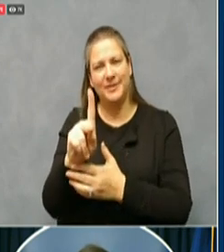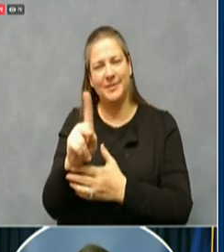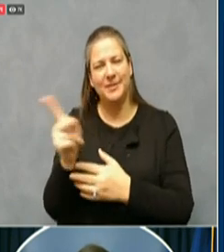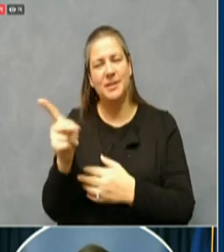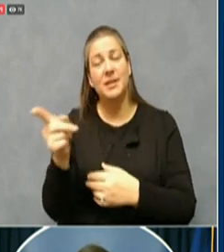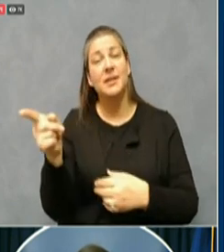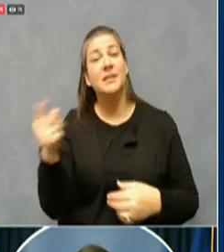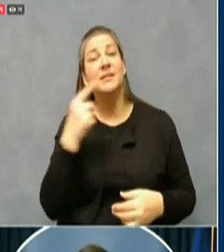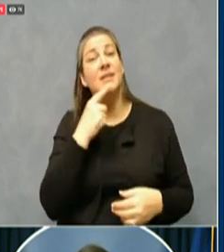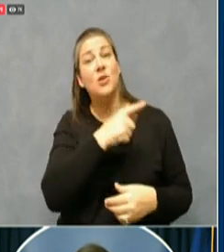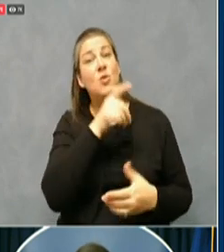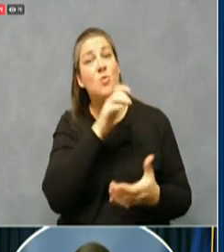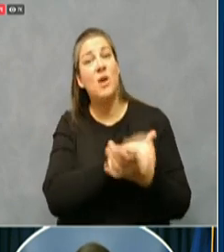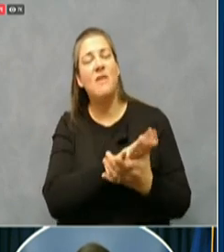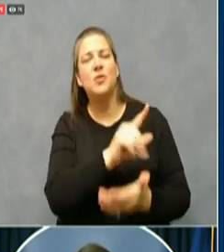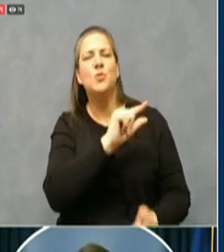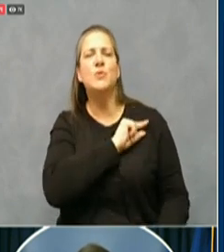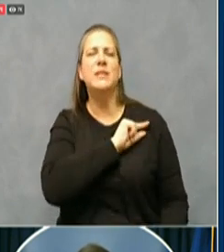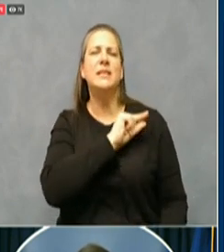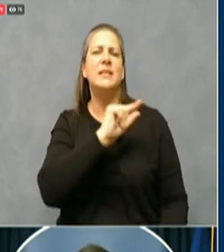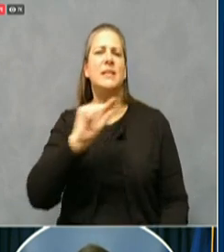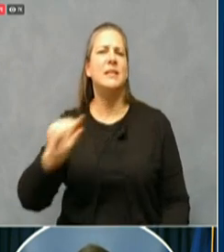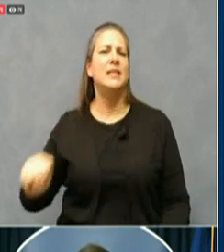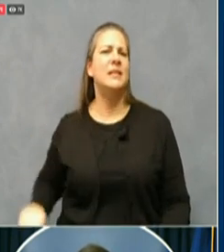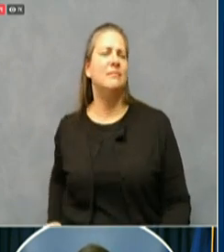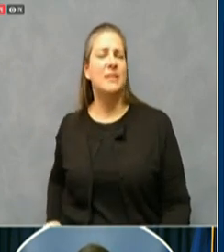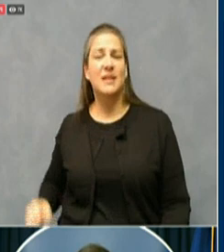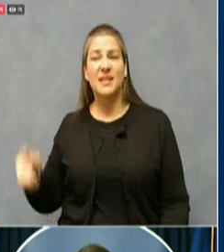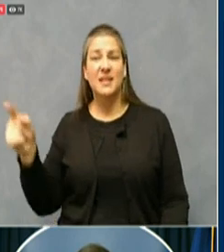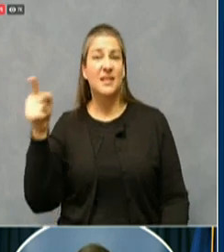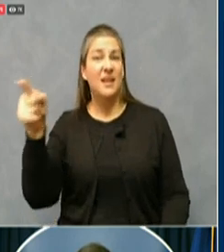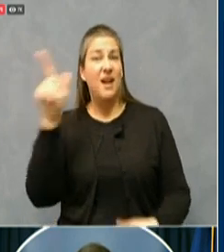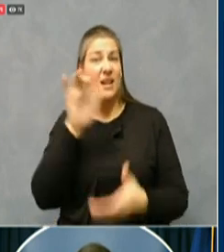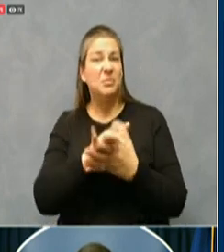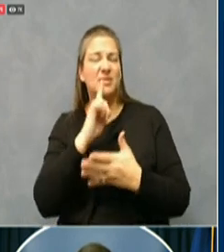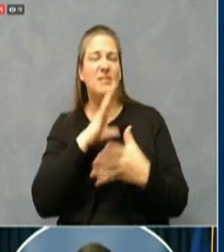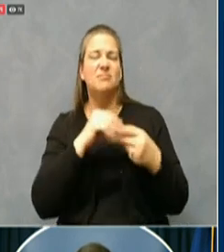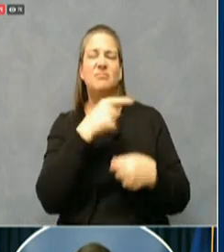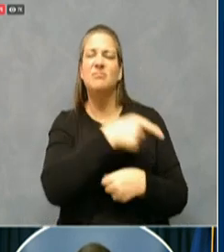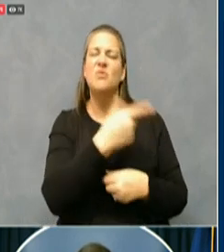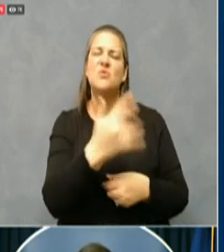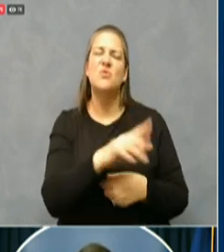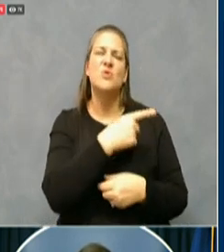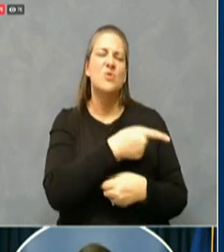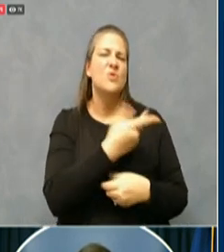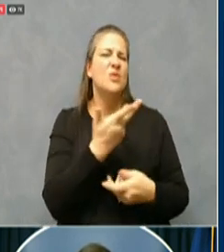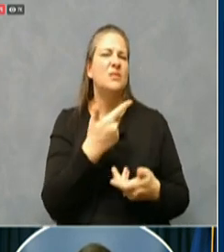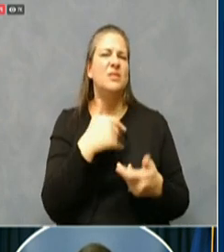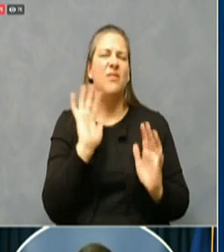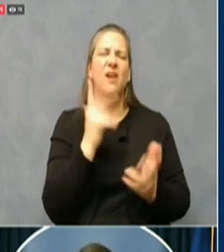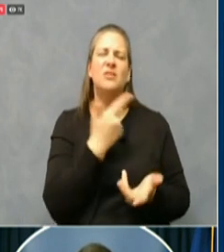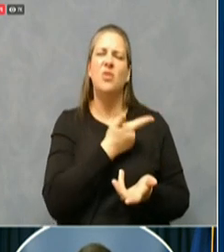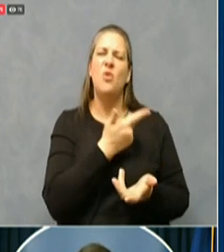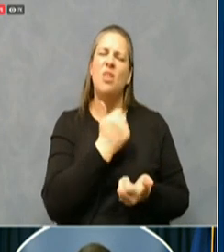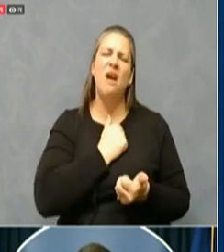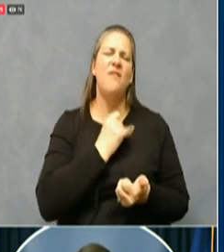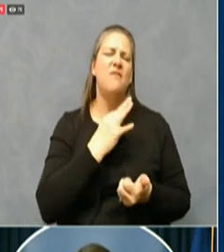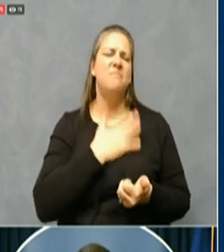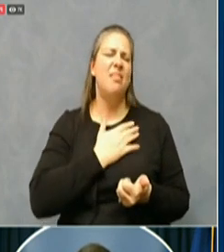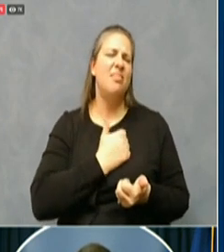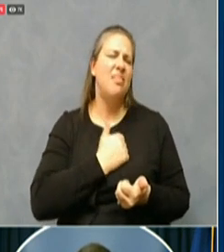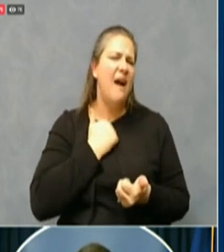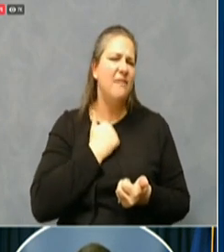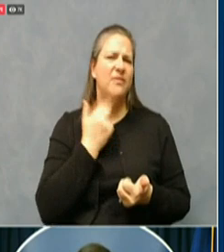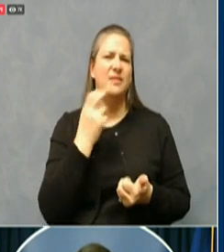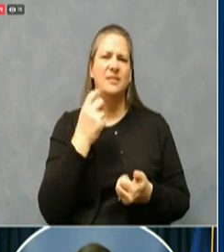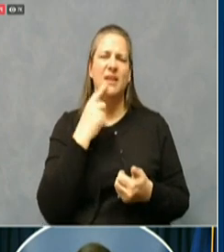He described her as the love of his life and the most unselfish, charismatic person he'd ever met. She was the life of the party and lifted